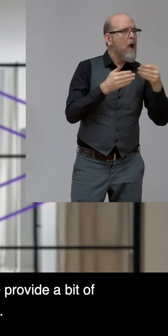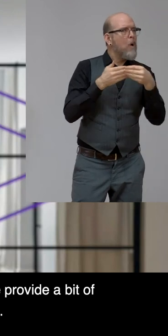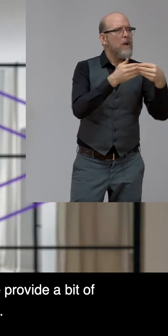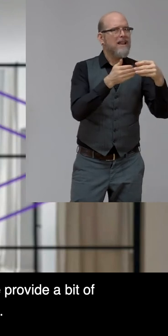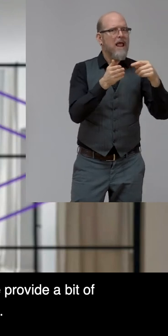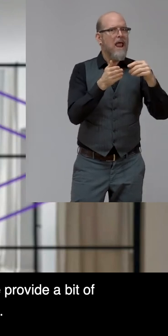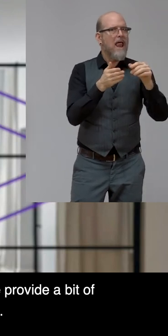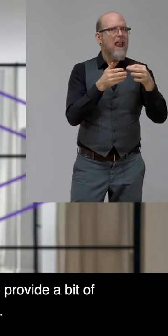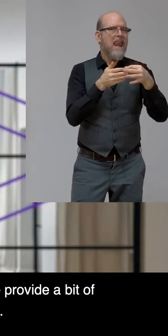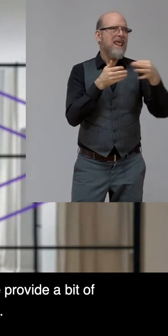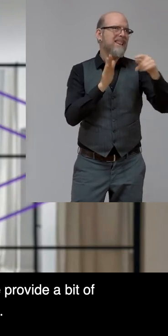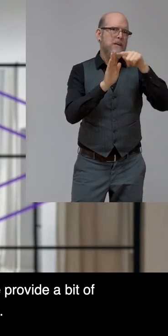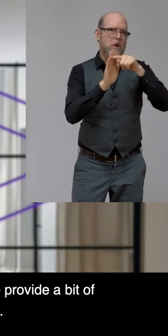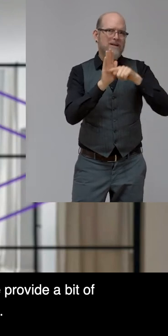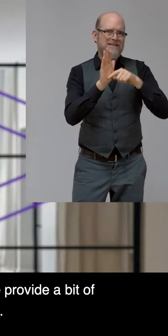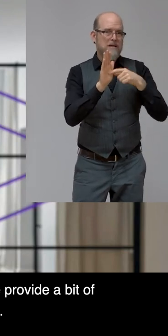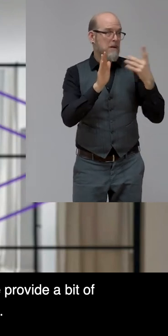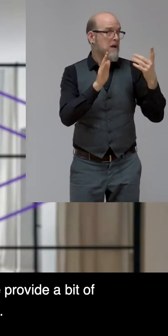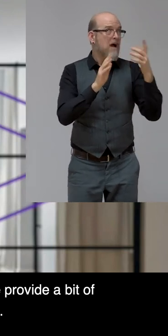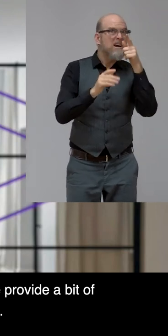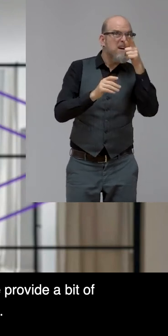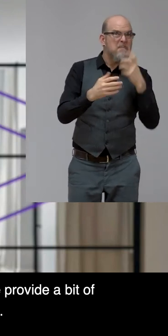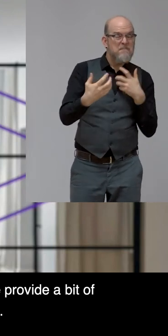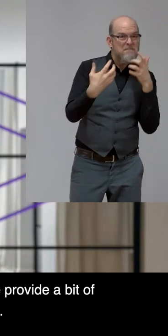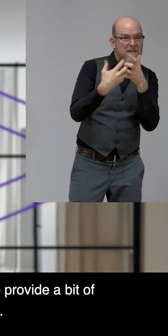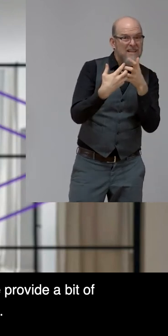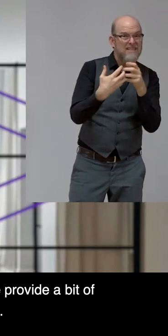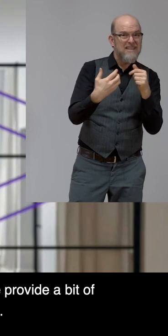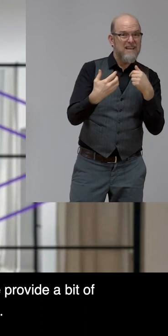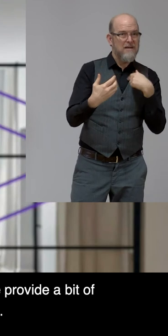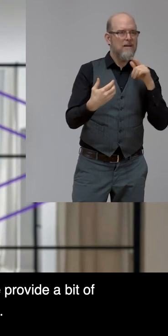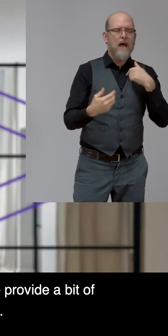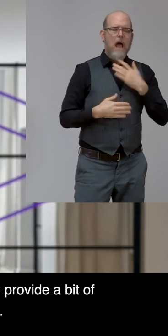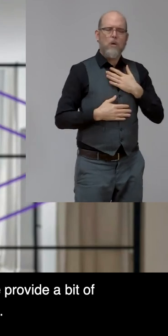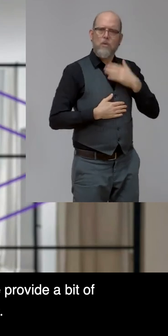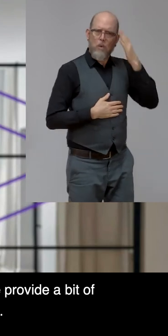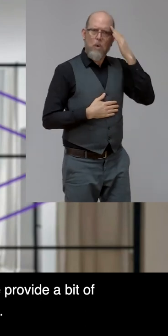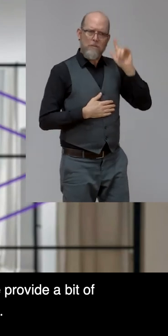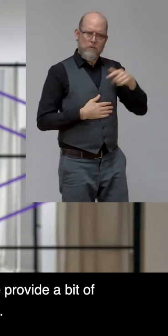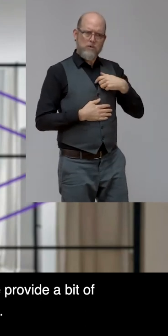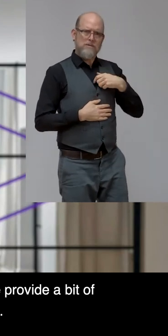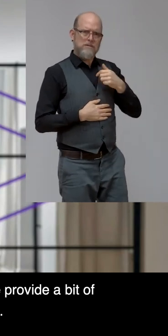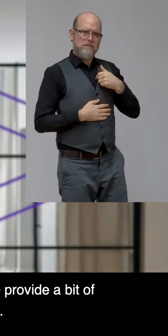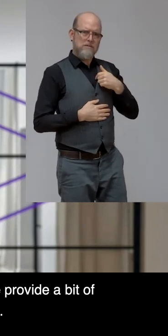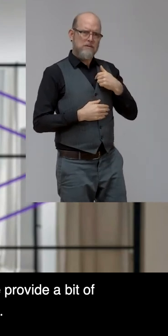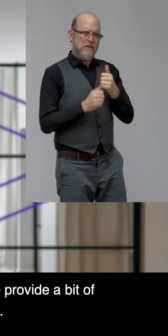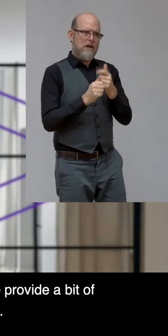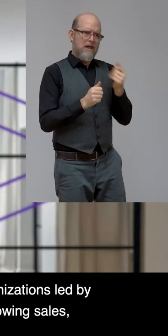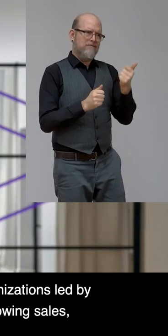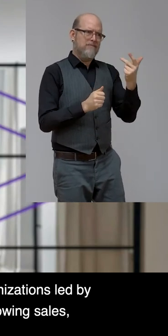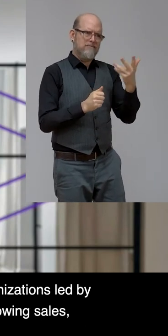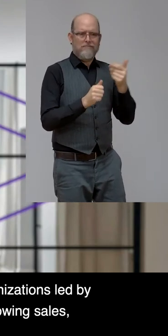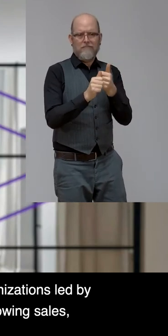study, we know there are gaps. We provide a bit of a blueprint, right, on how to address these gaps.